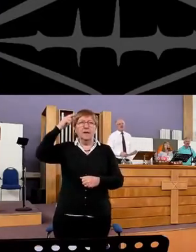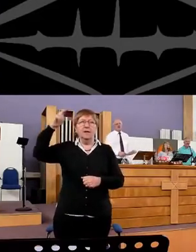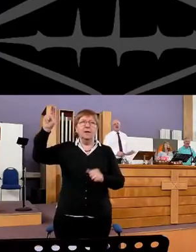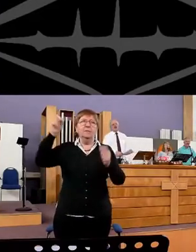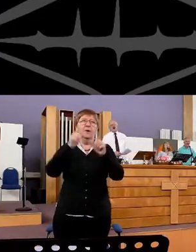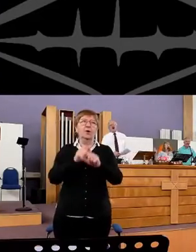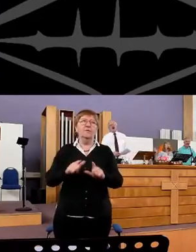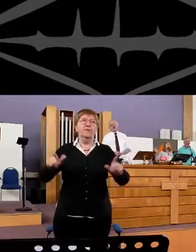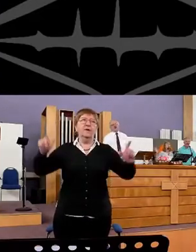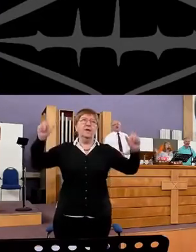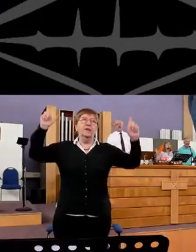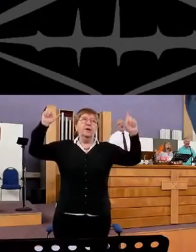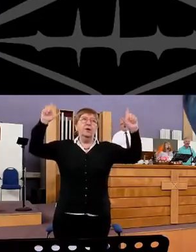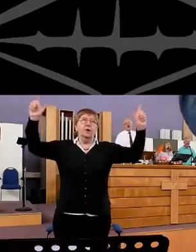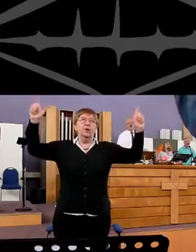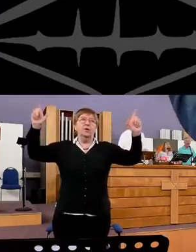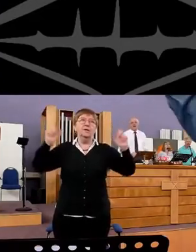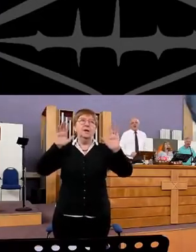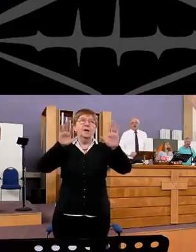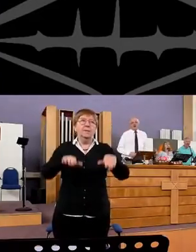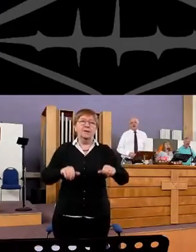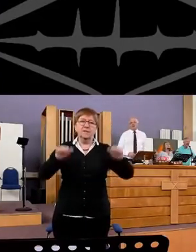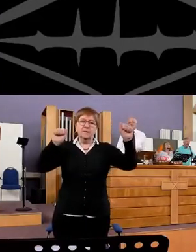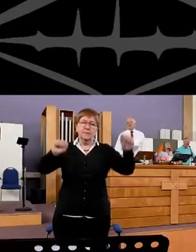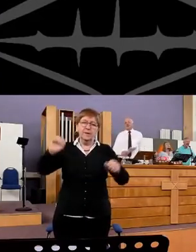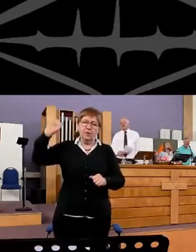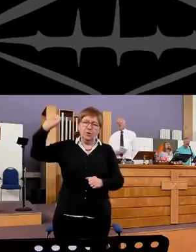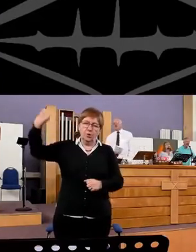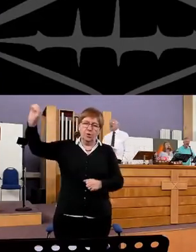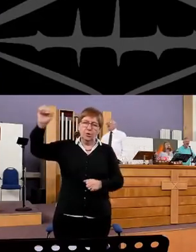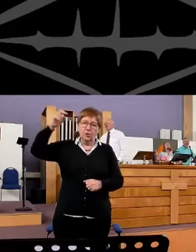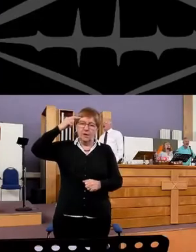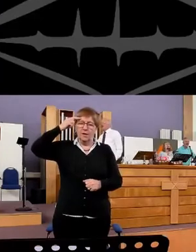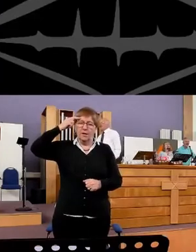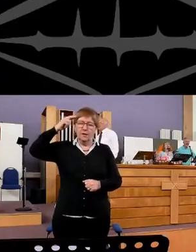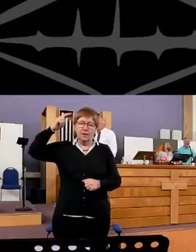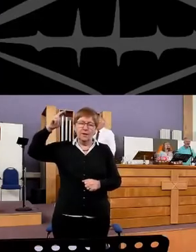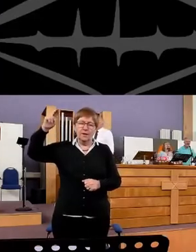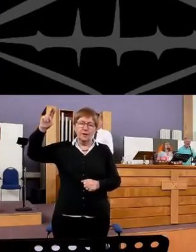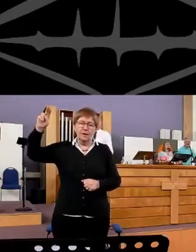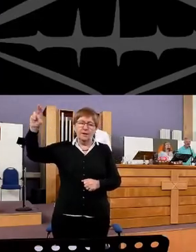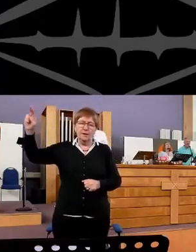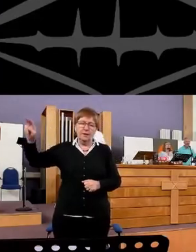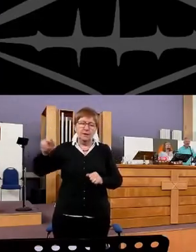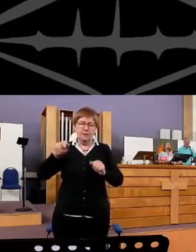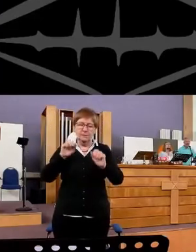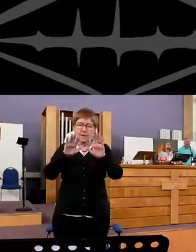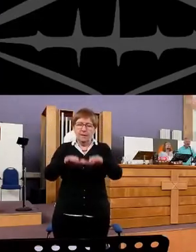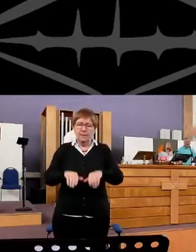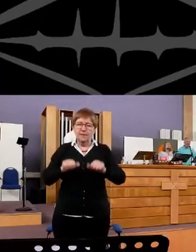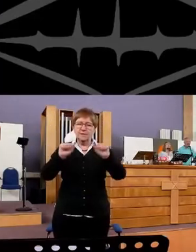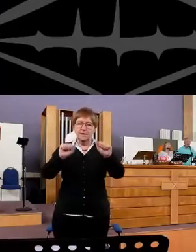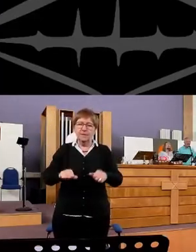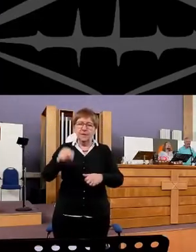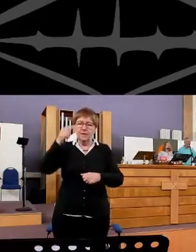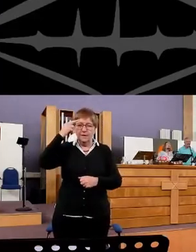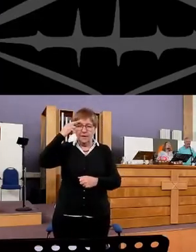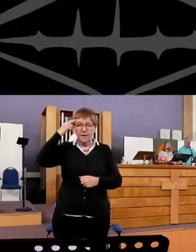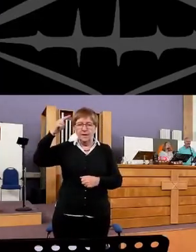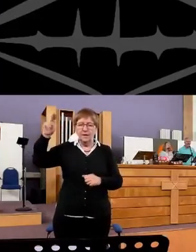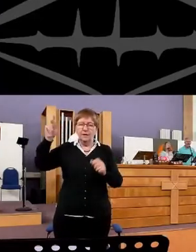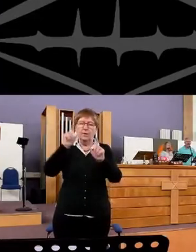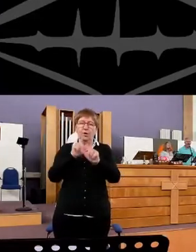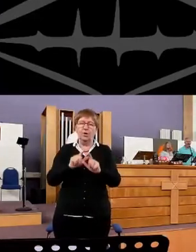name of the Lord Blessed be your holy name Blessed be your the